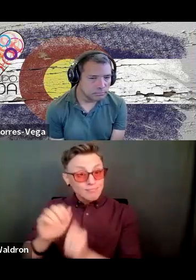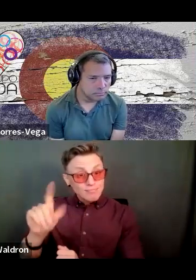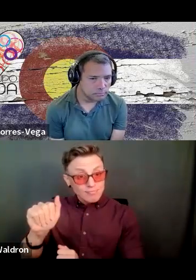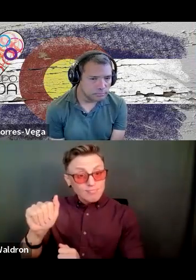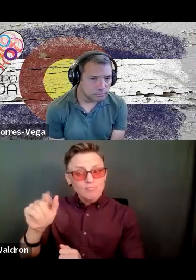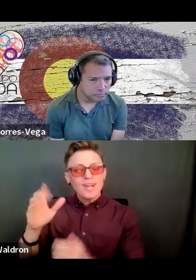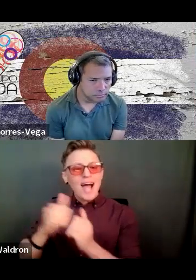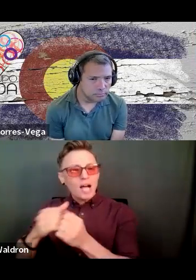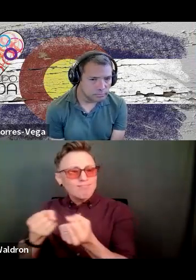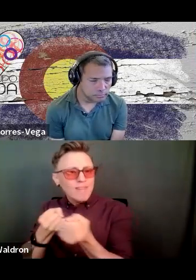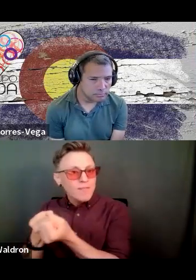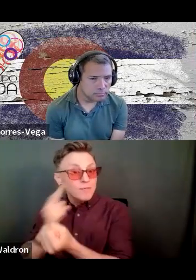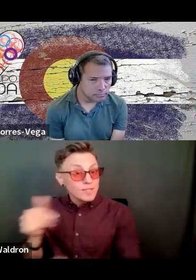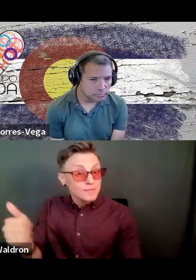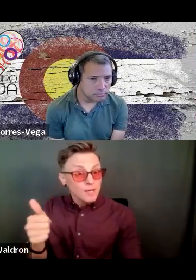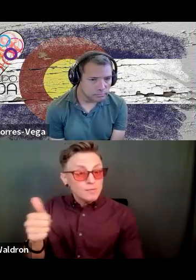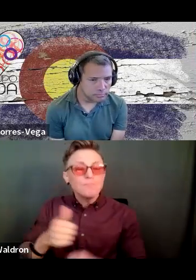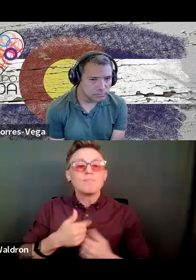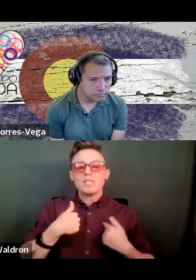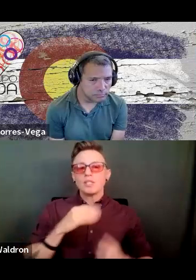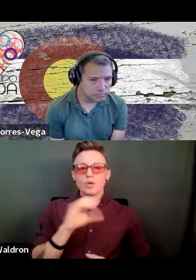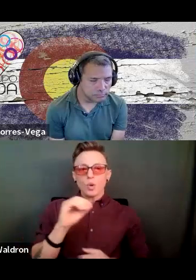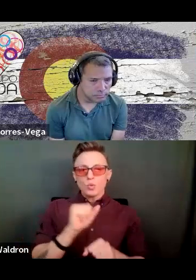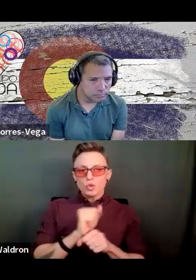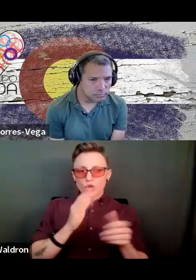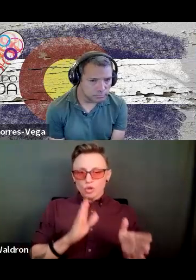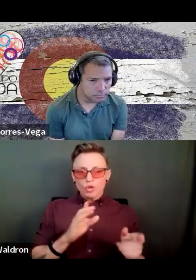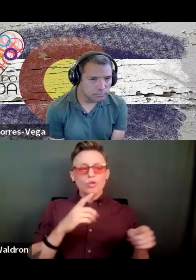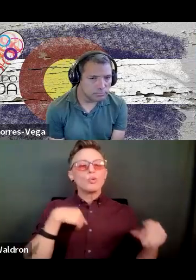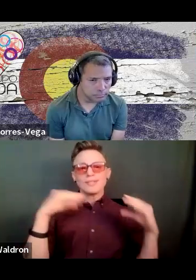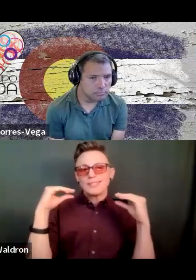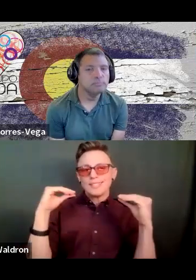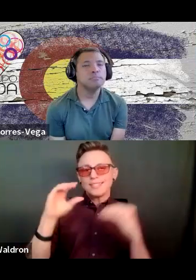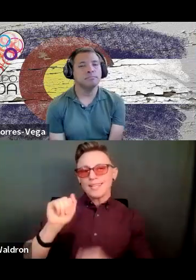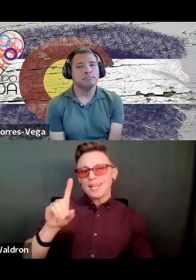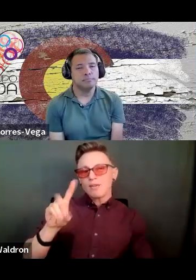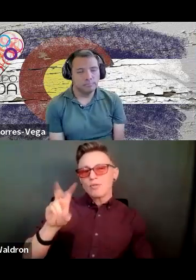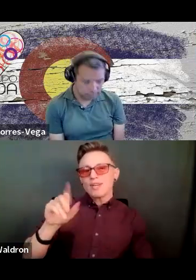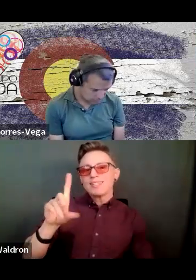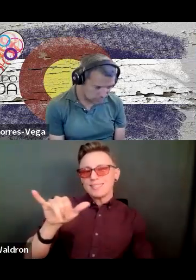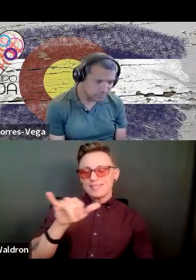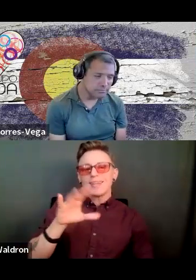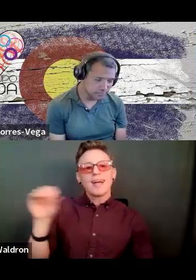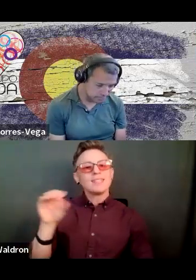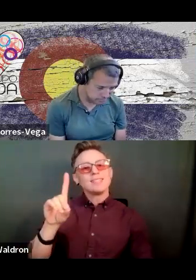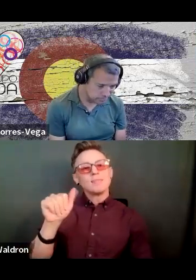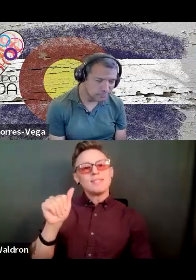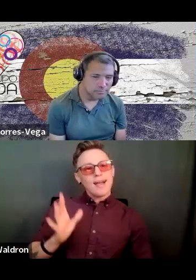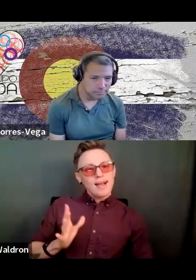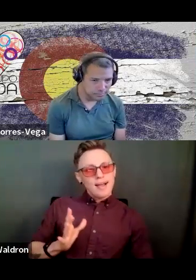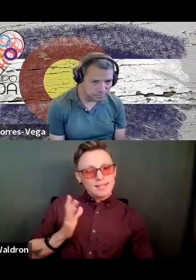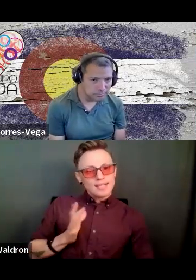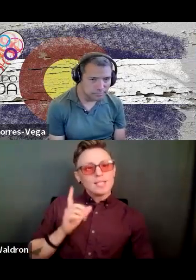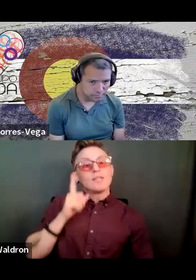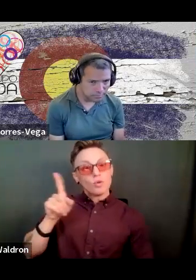for themselves. And me and my co-worker are teaching advocacy and advocacy and disability etiquette to people with